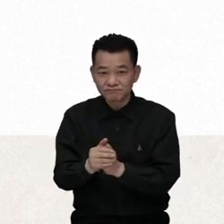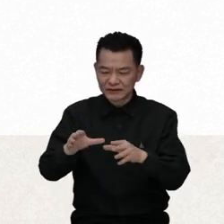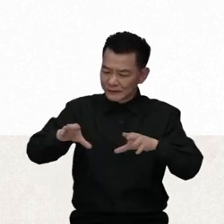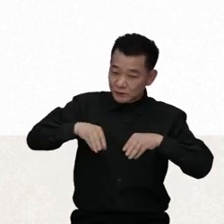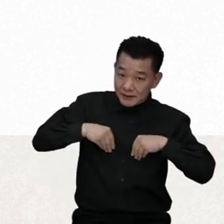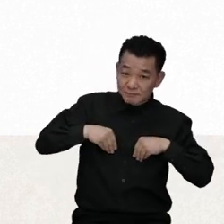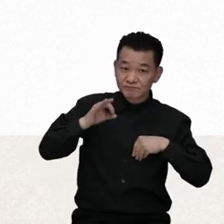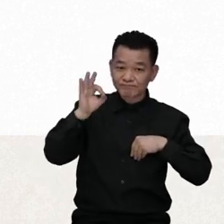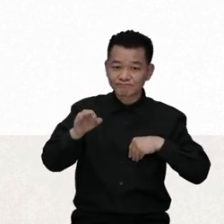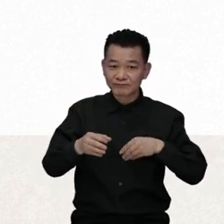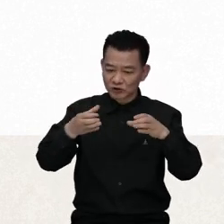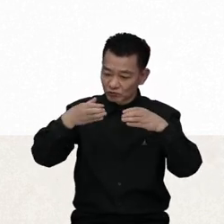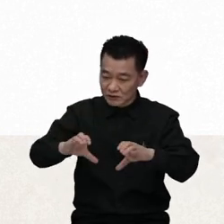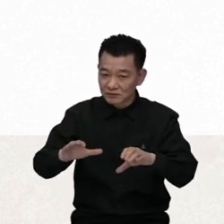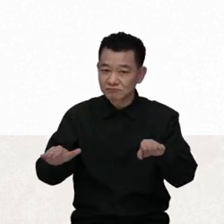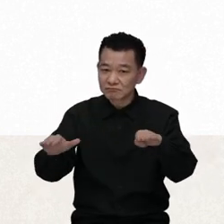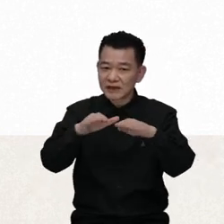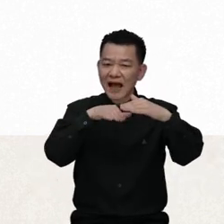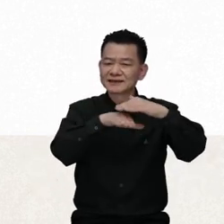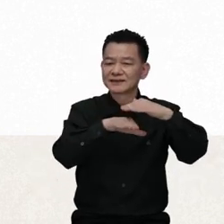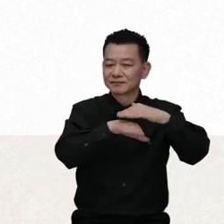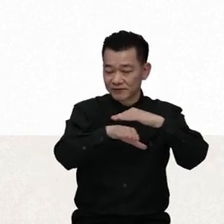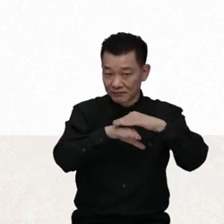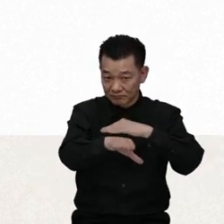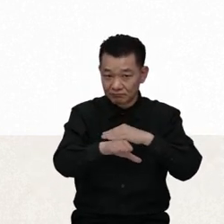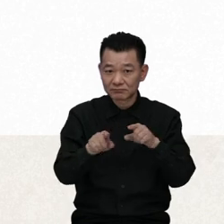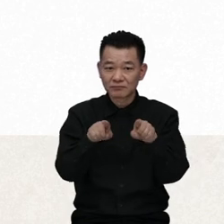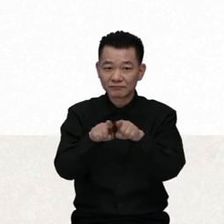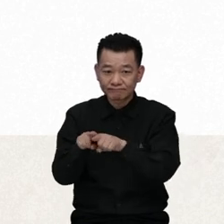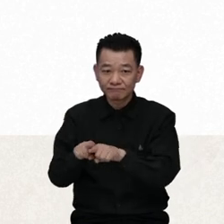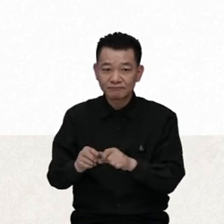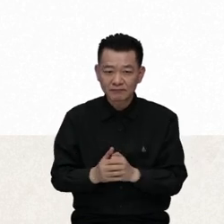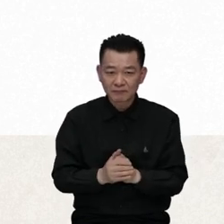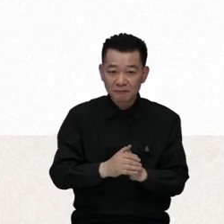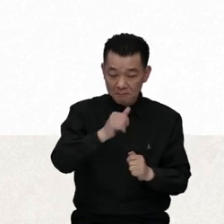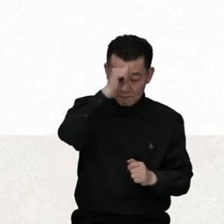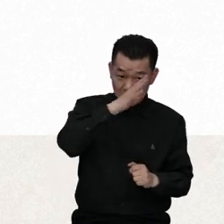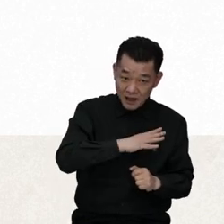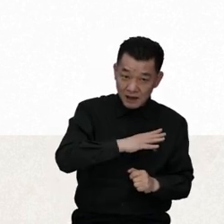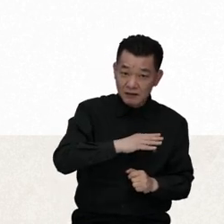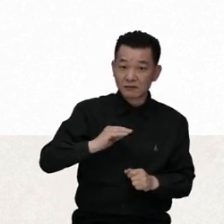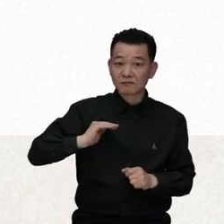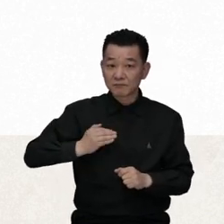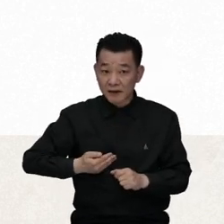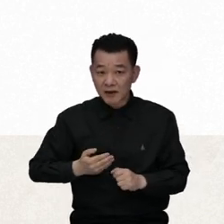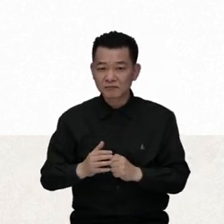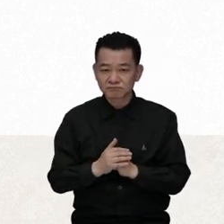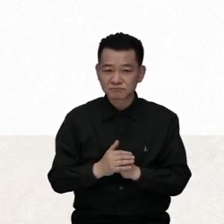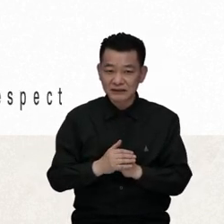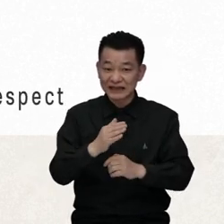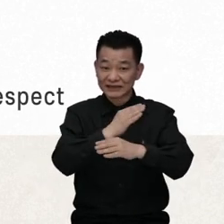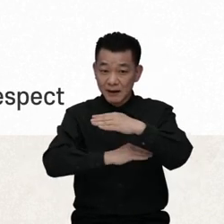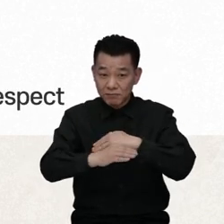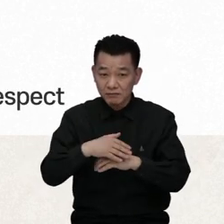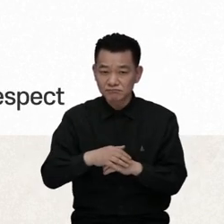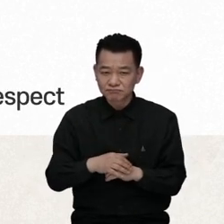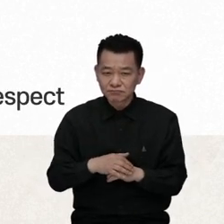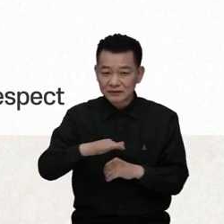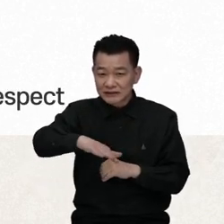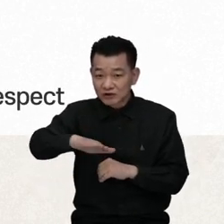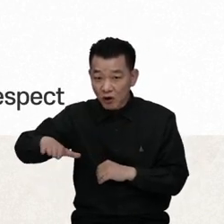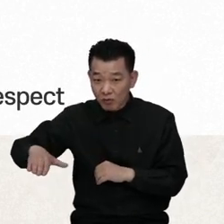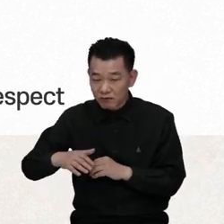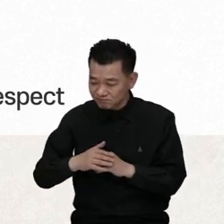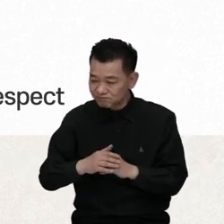Equity of opportunity. Accessibility. Accessibility. Equality between men and women And respect for the evolving